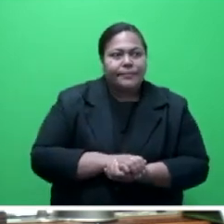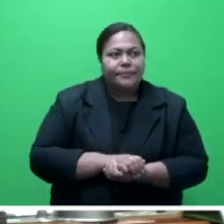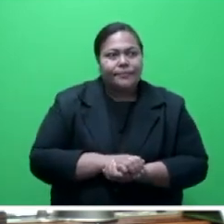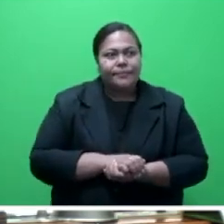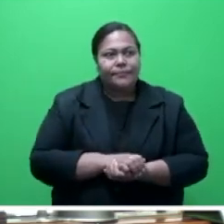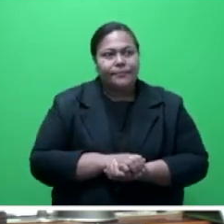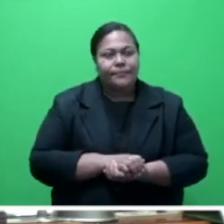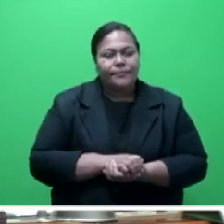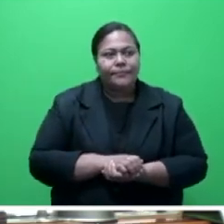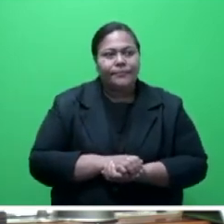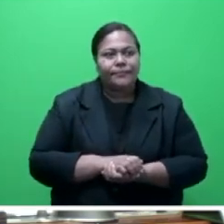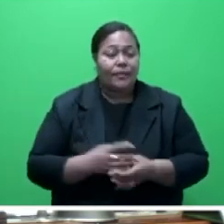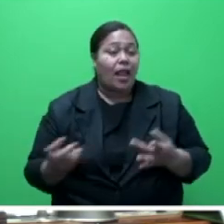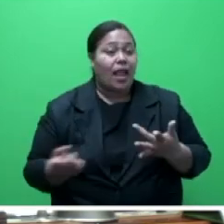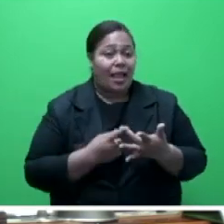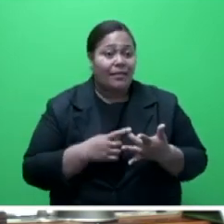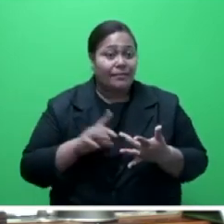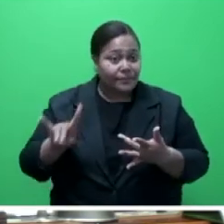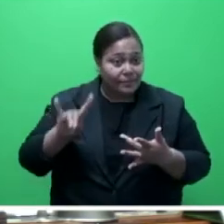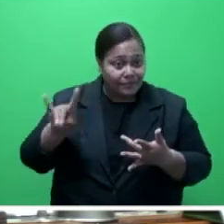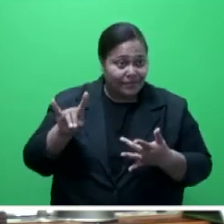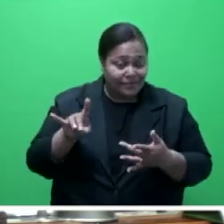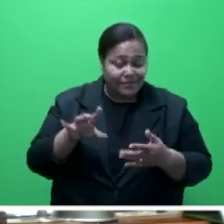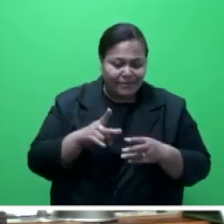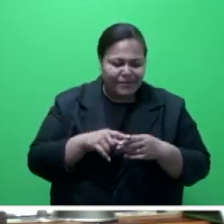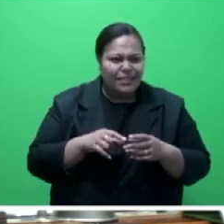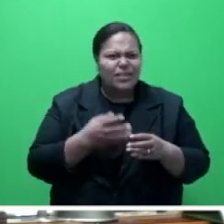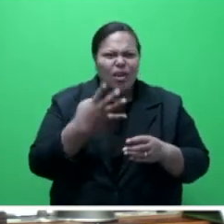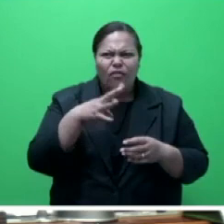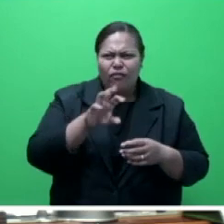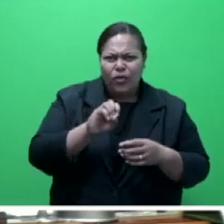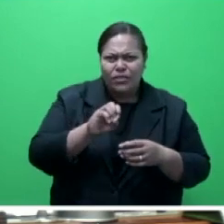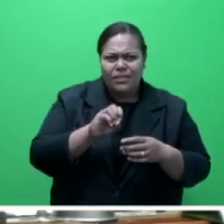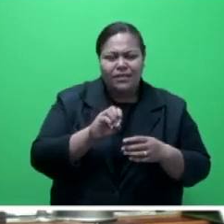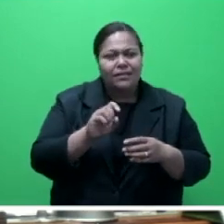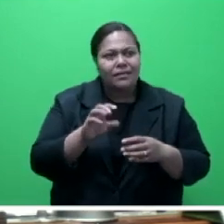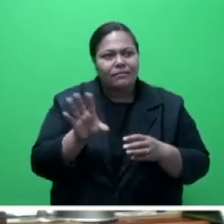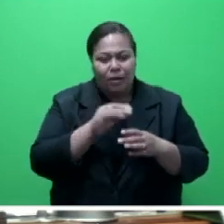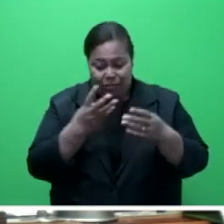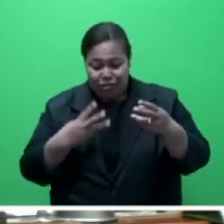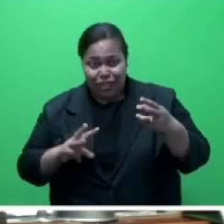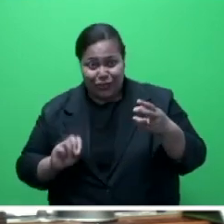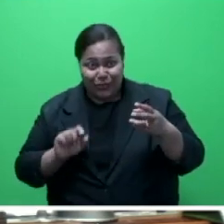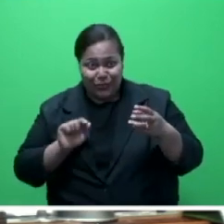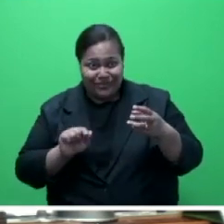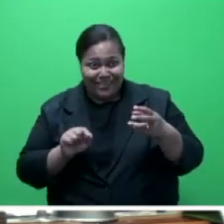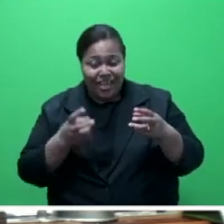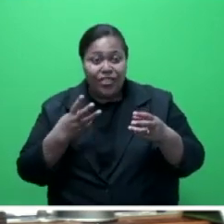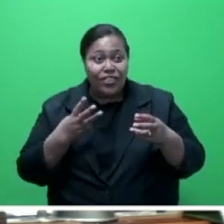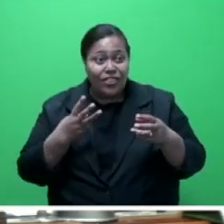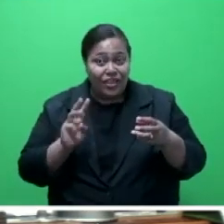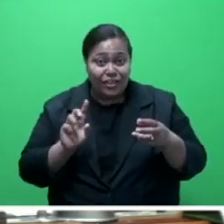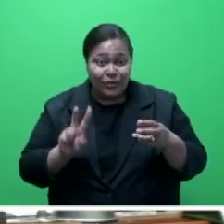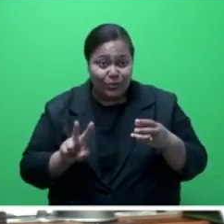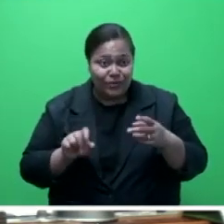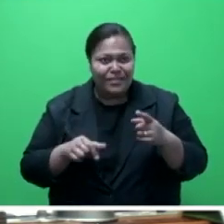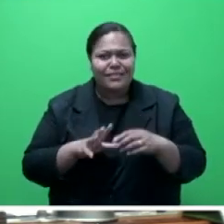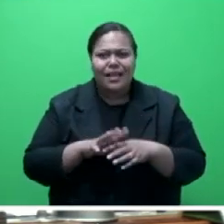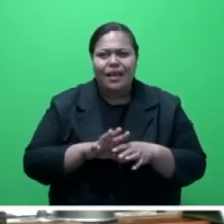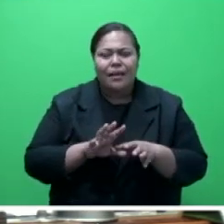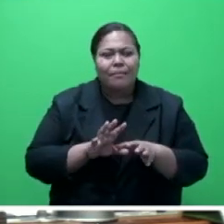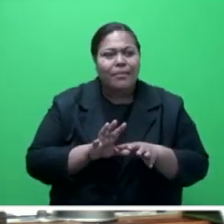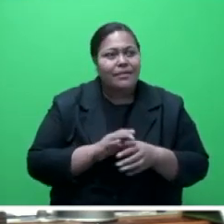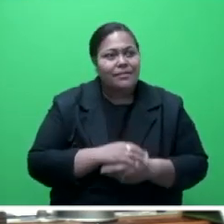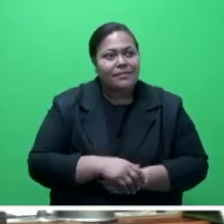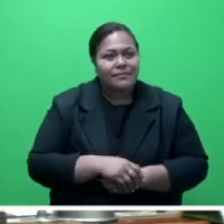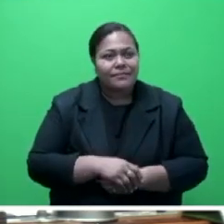40 out of 32 are endemic, meaning only found in Fiji. Six known species of bats are only mammals